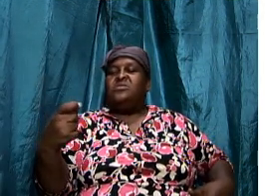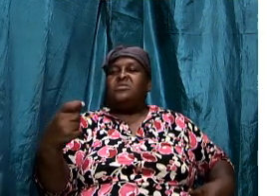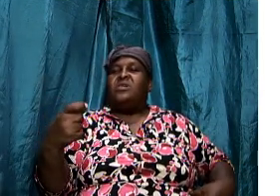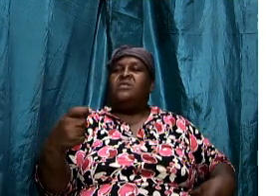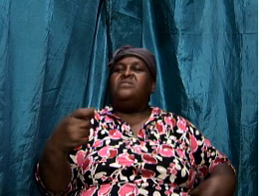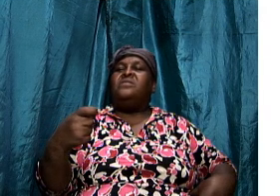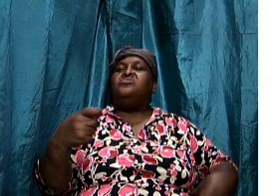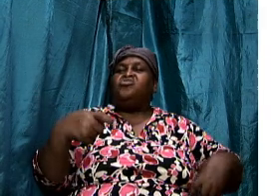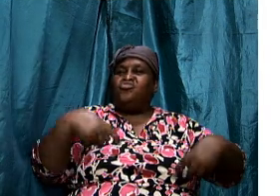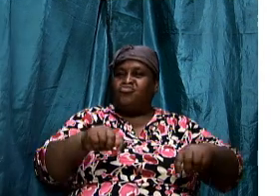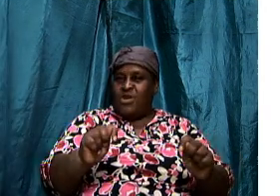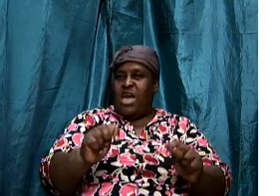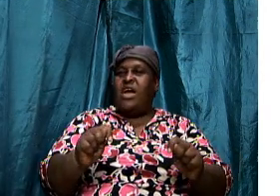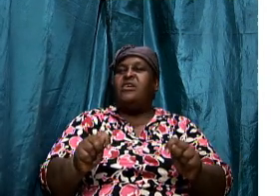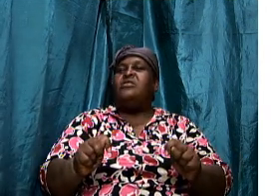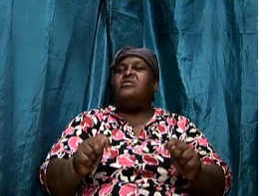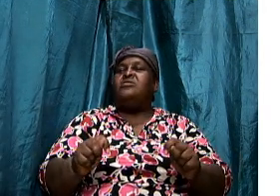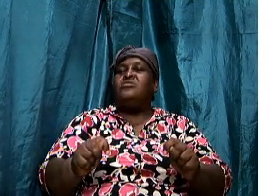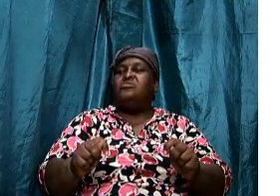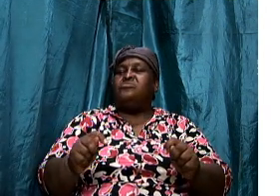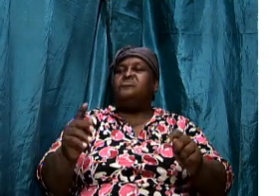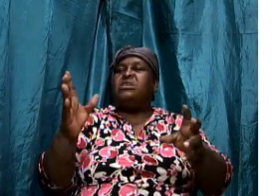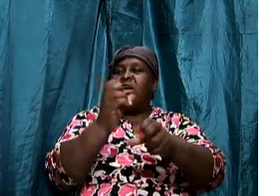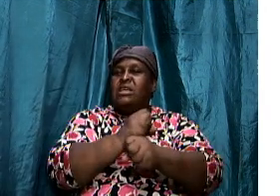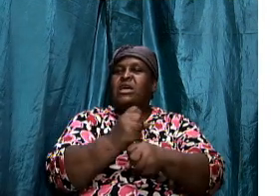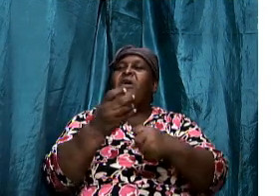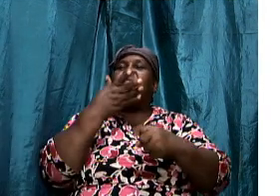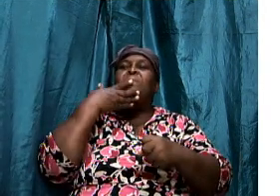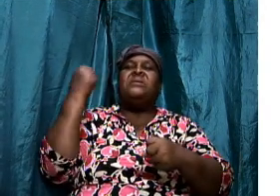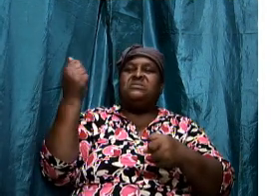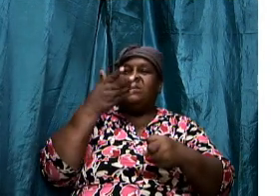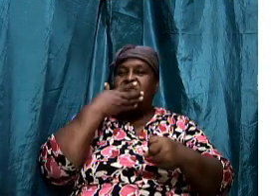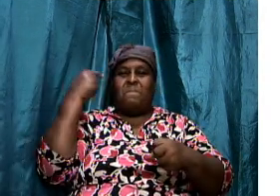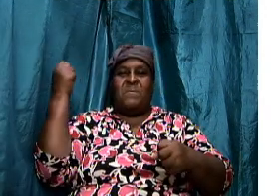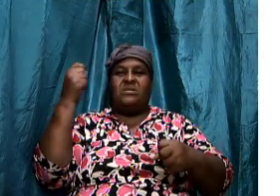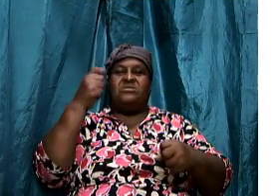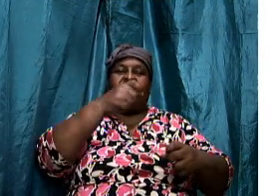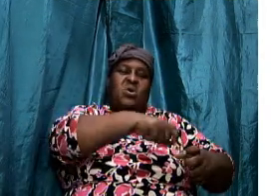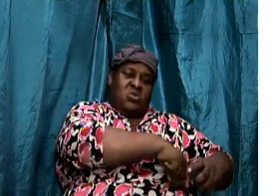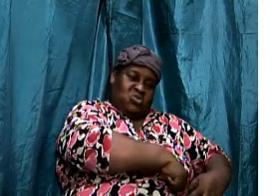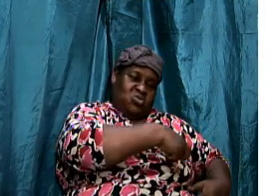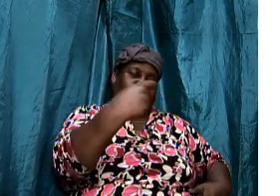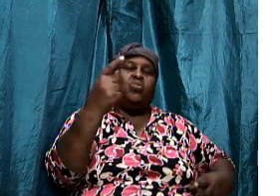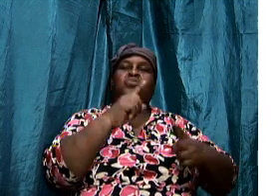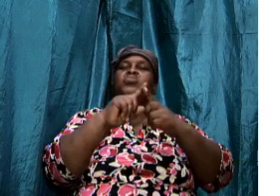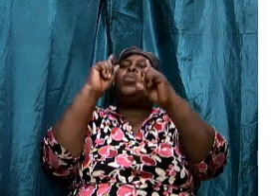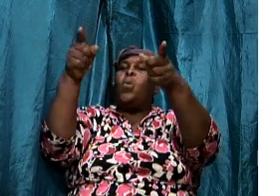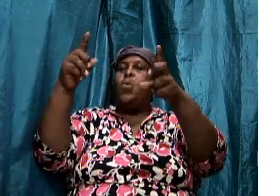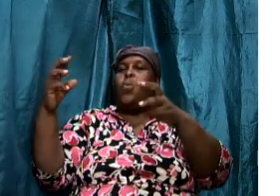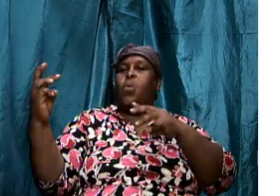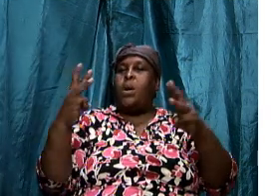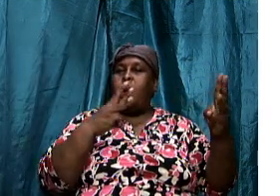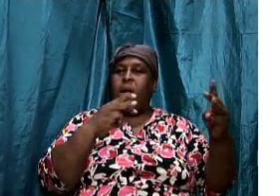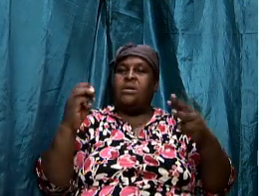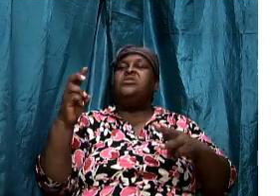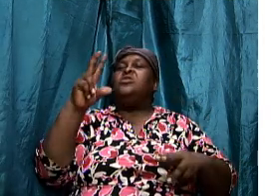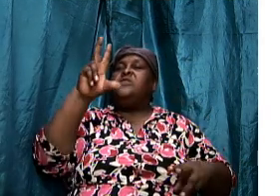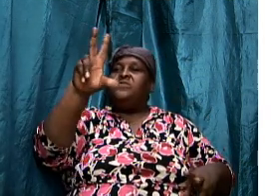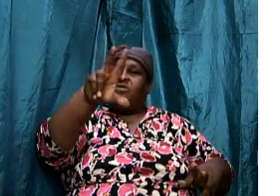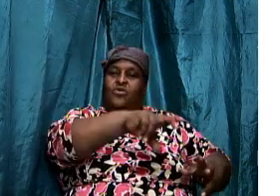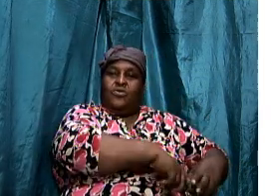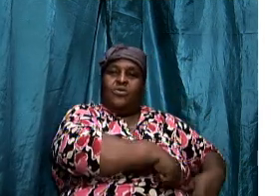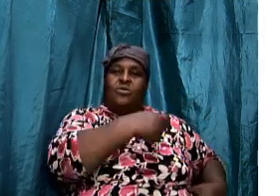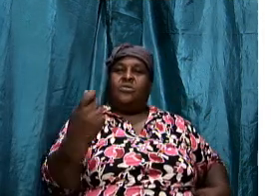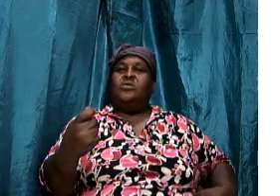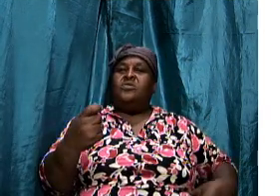the best. You know, they were the superpower of the day and they wanted to ensure that they had the best. And the third sword that they had was